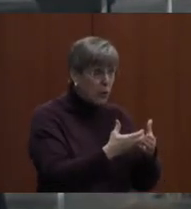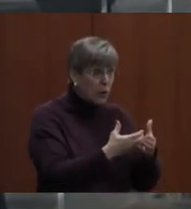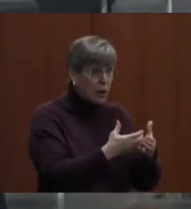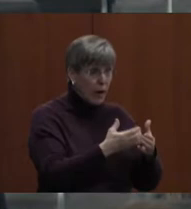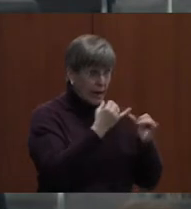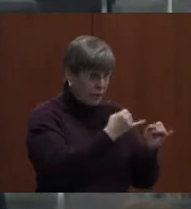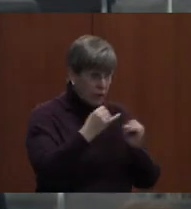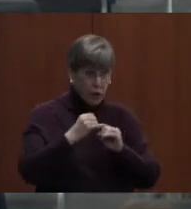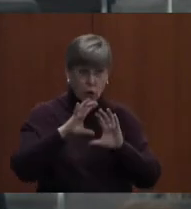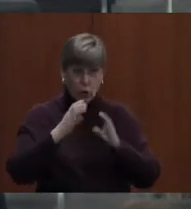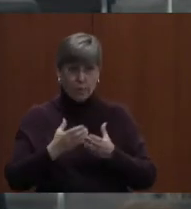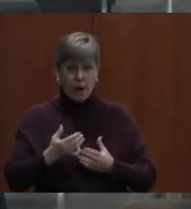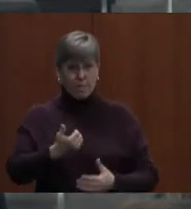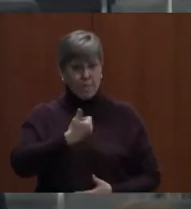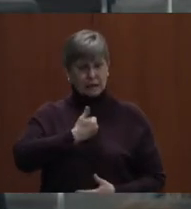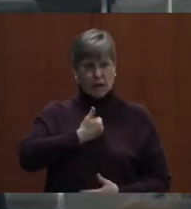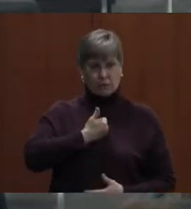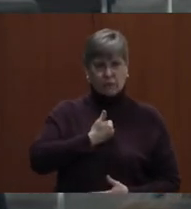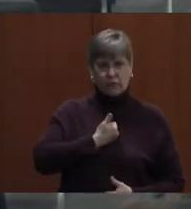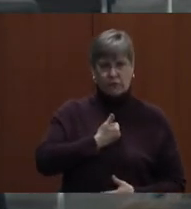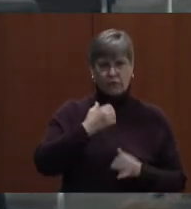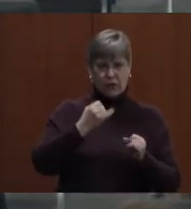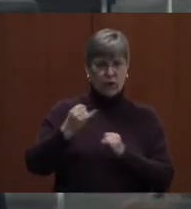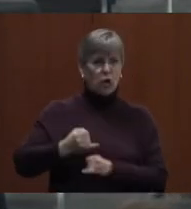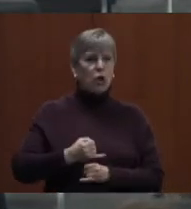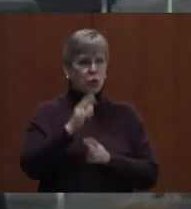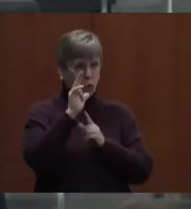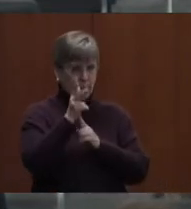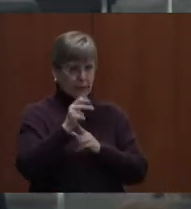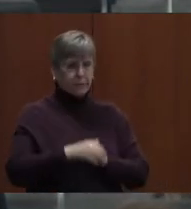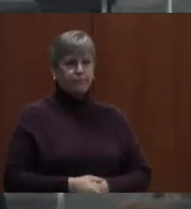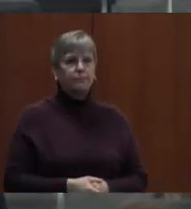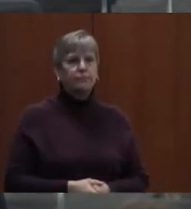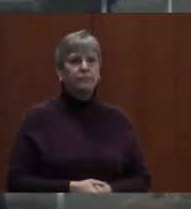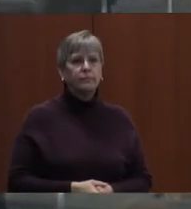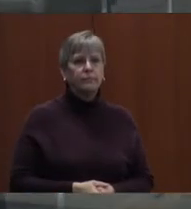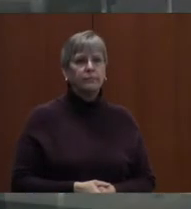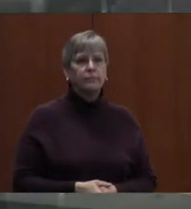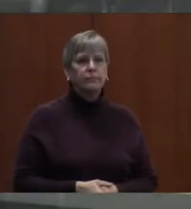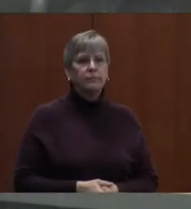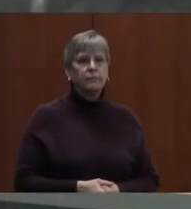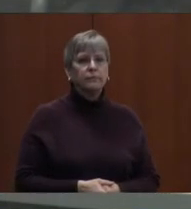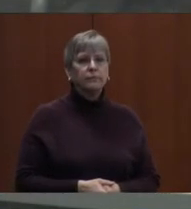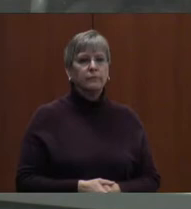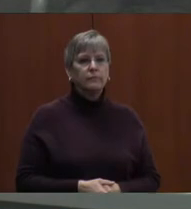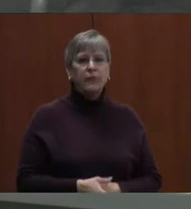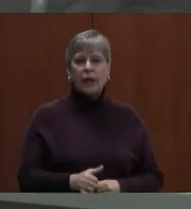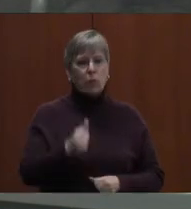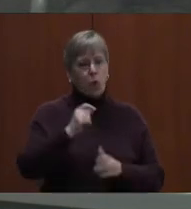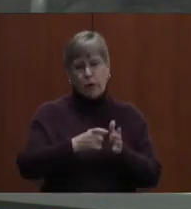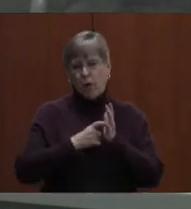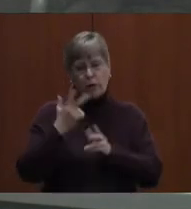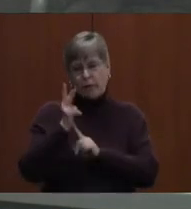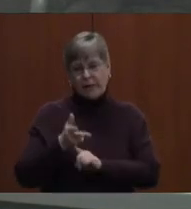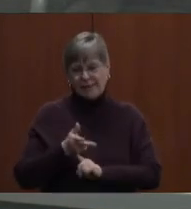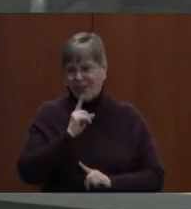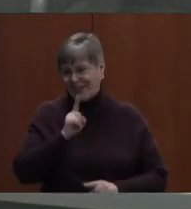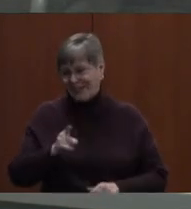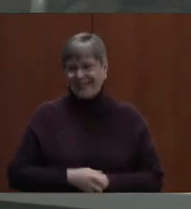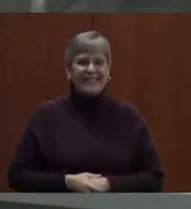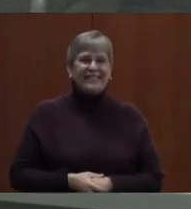individually or representing a group? myself. Okay, so I'll do three minutes? Yep. Thanks. Thanks. It won't take that long, so it should be fine.